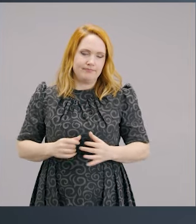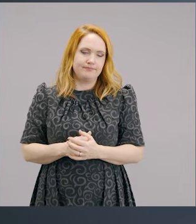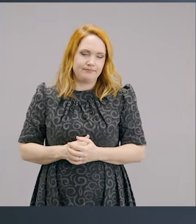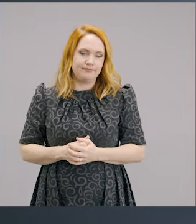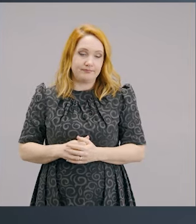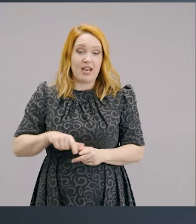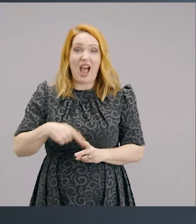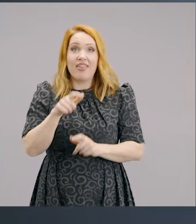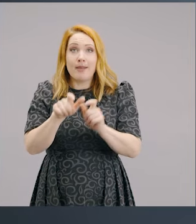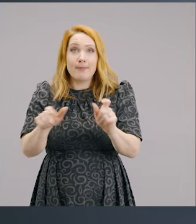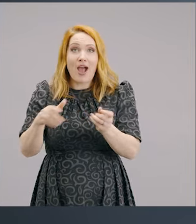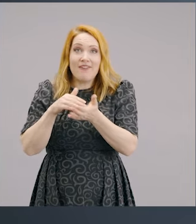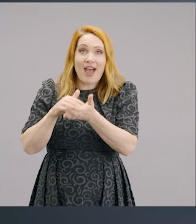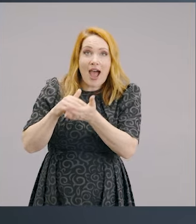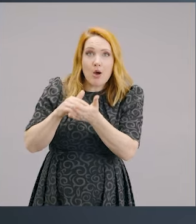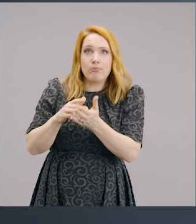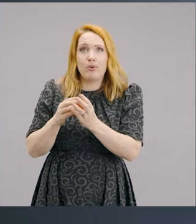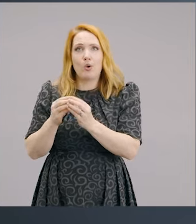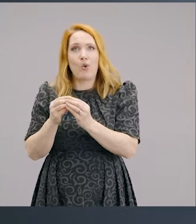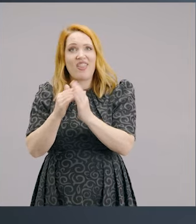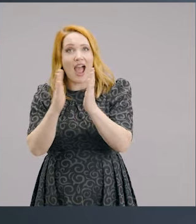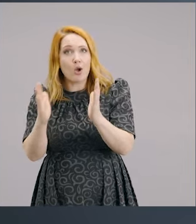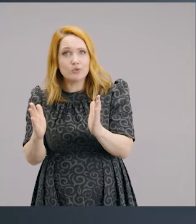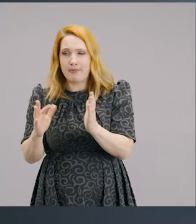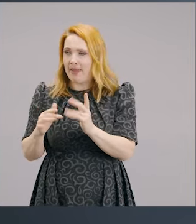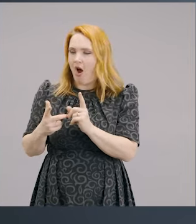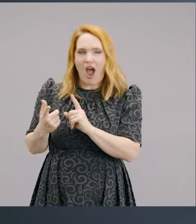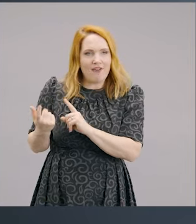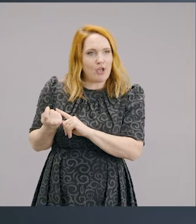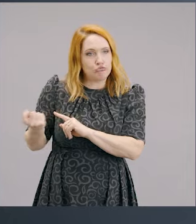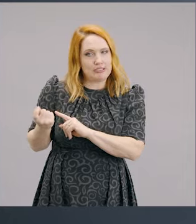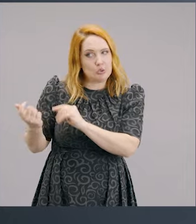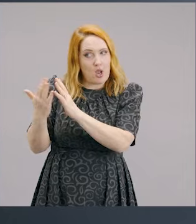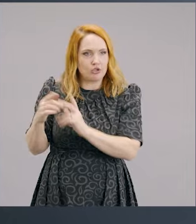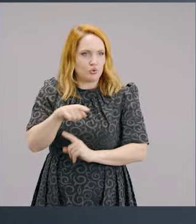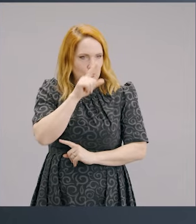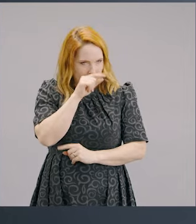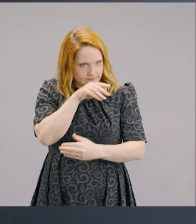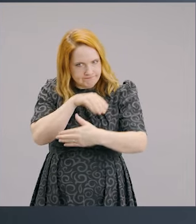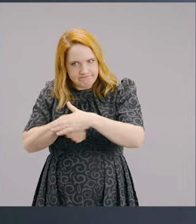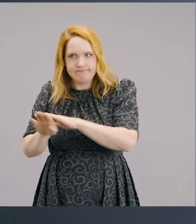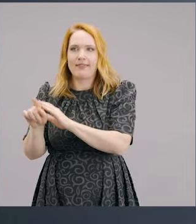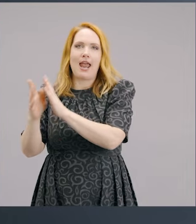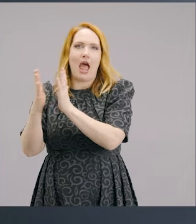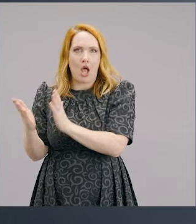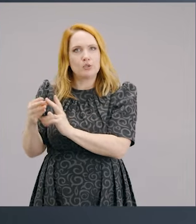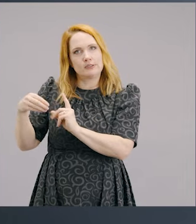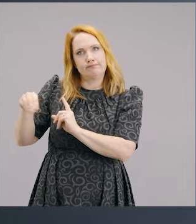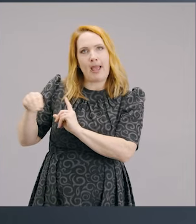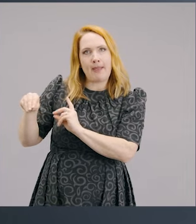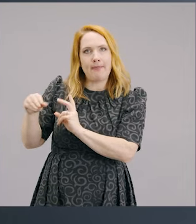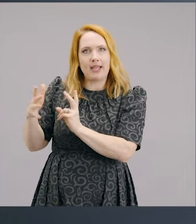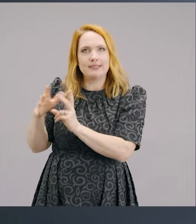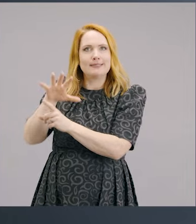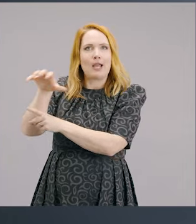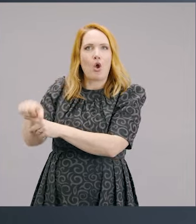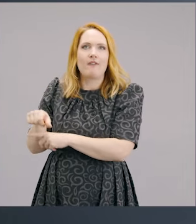other people into houses. They've either had a rental house or they've had another house, they've been able to help people get